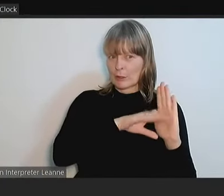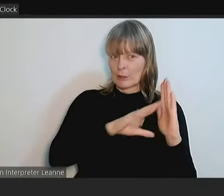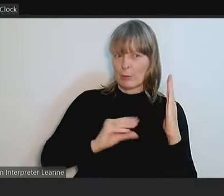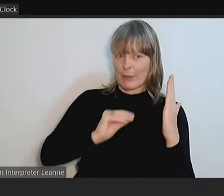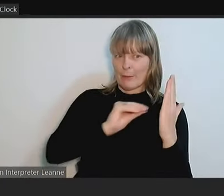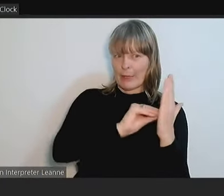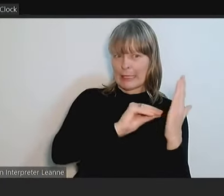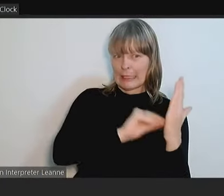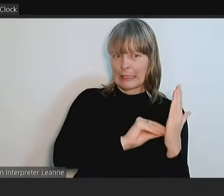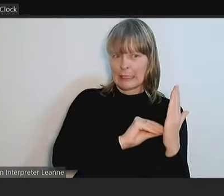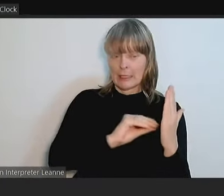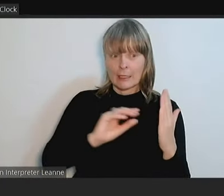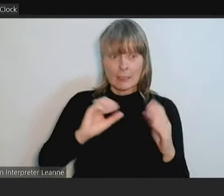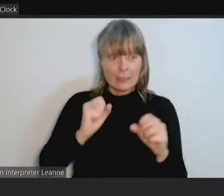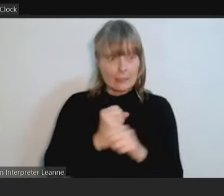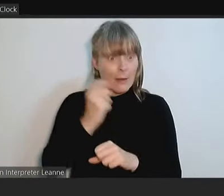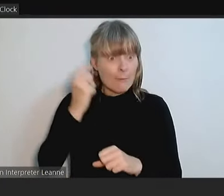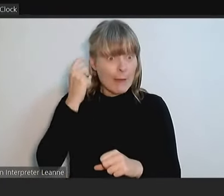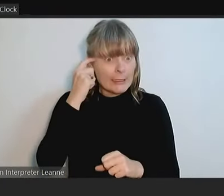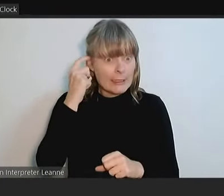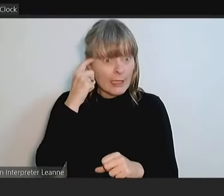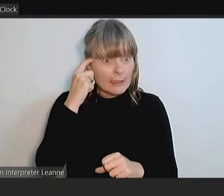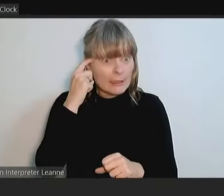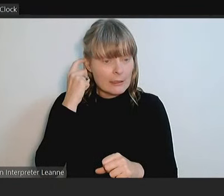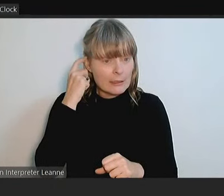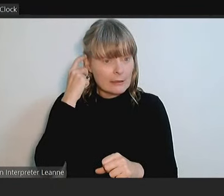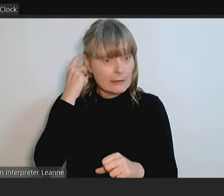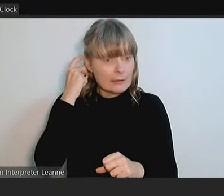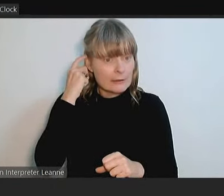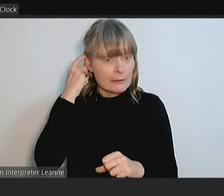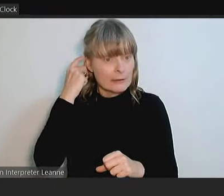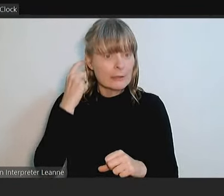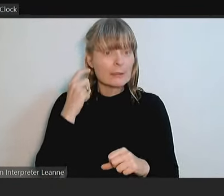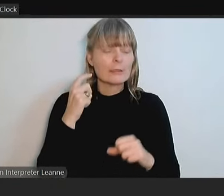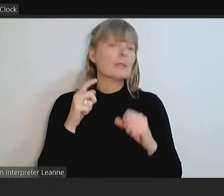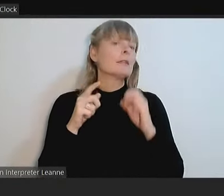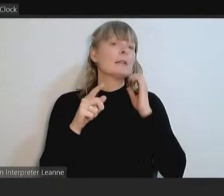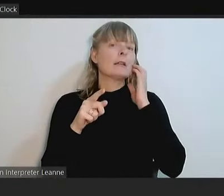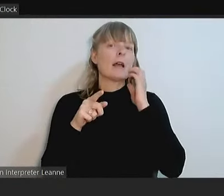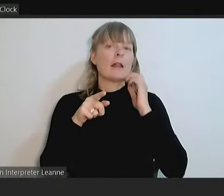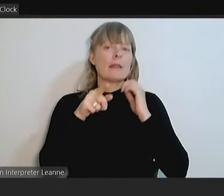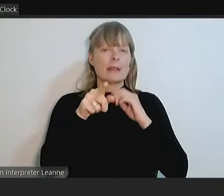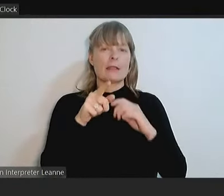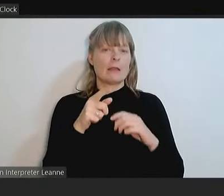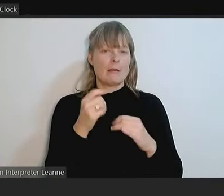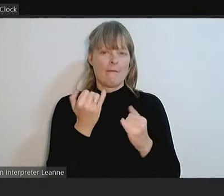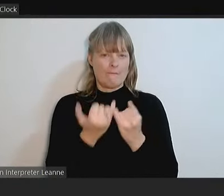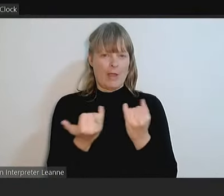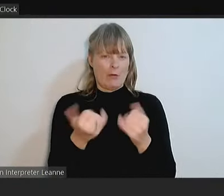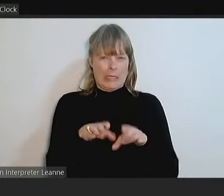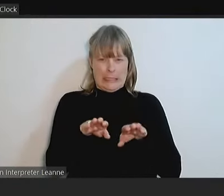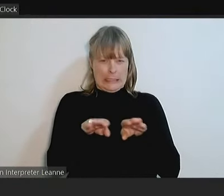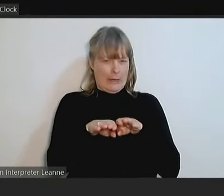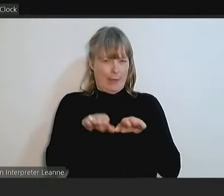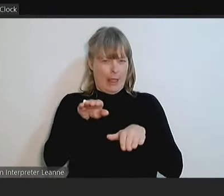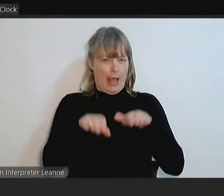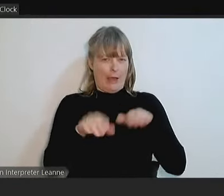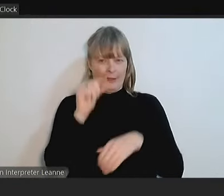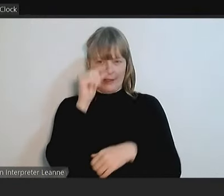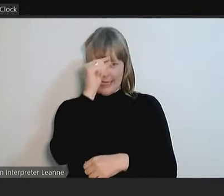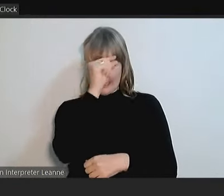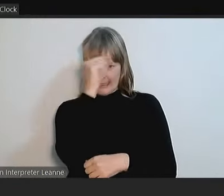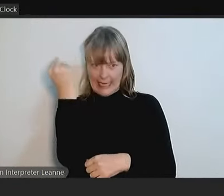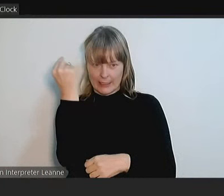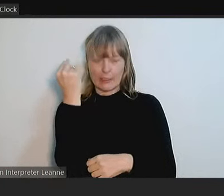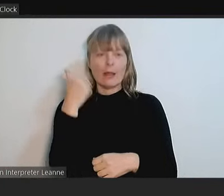Yes. So it's different from the question of the advice that this is very similar or the intent, but I'll ask for